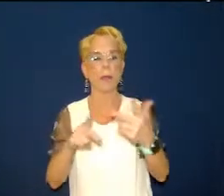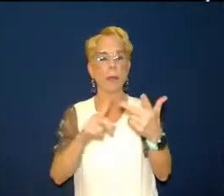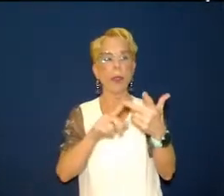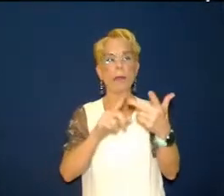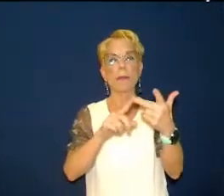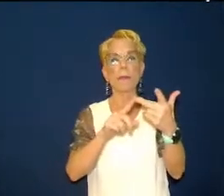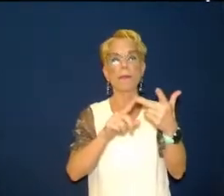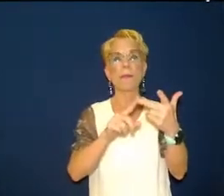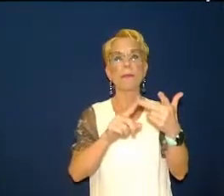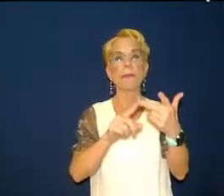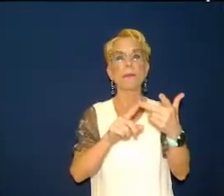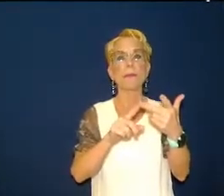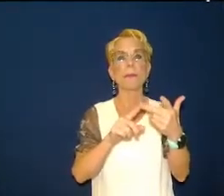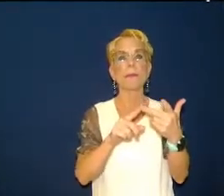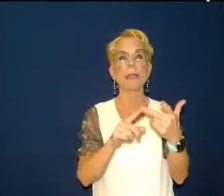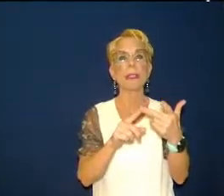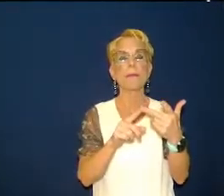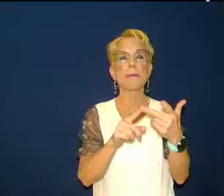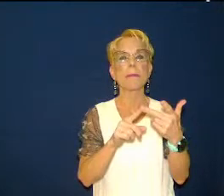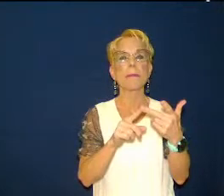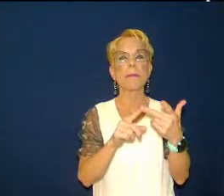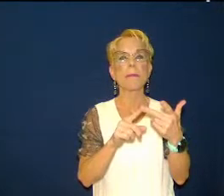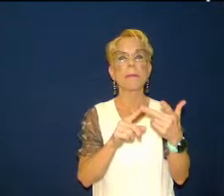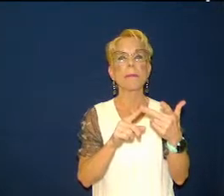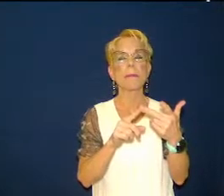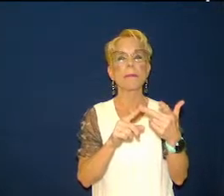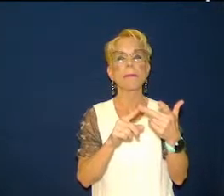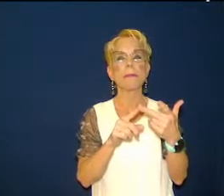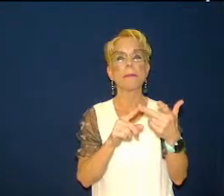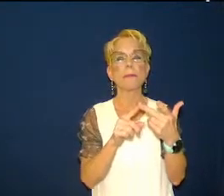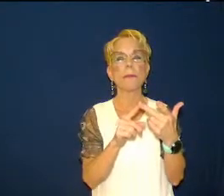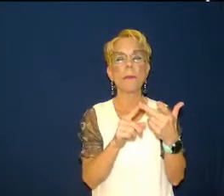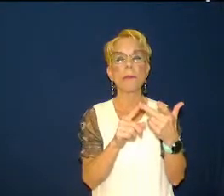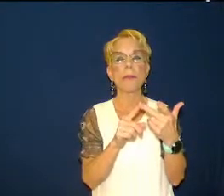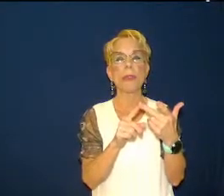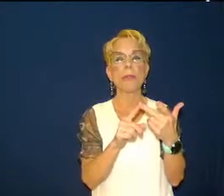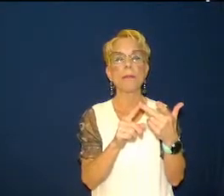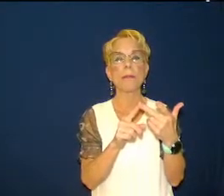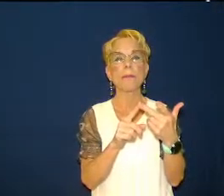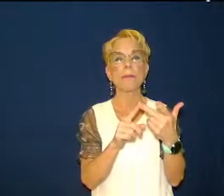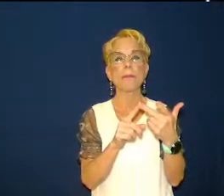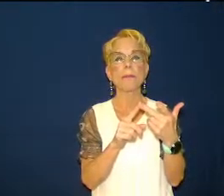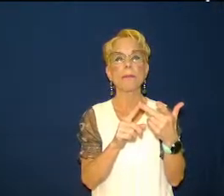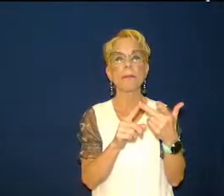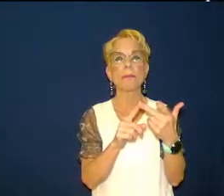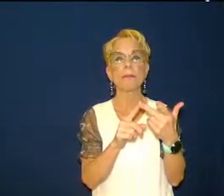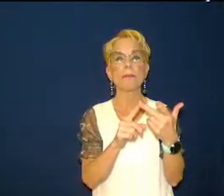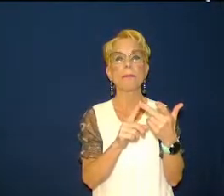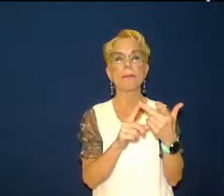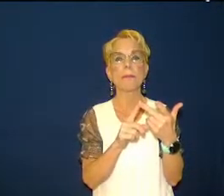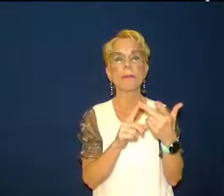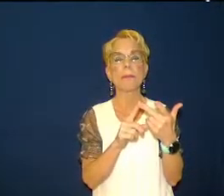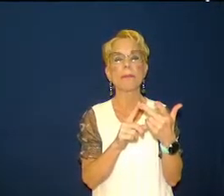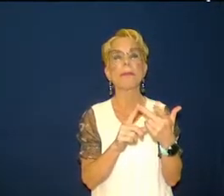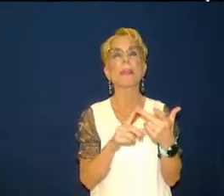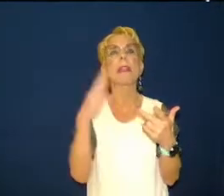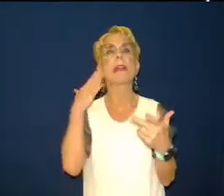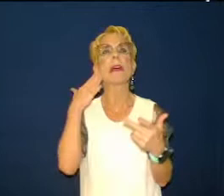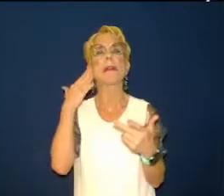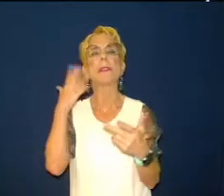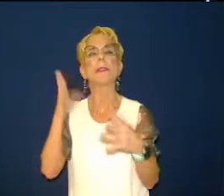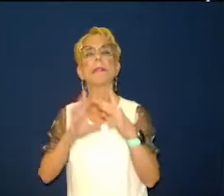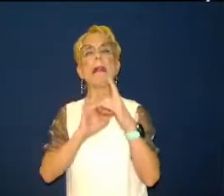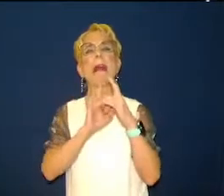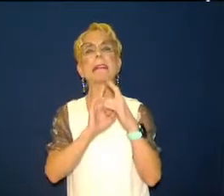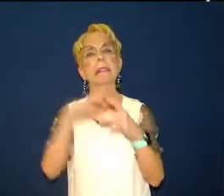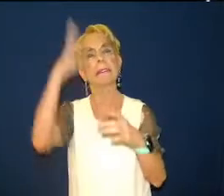is if i'm asleep at the wheel when it comes to being in tune with god's plan with god's purpose and god's directness in his